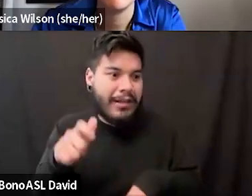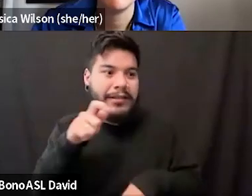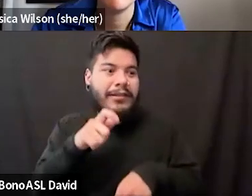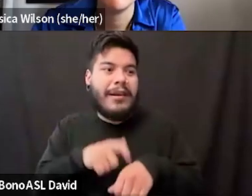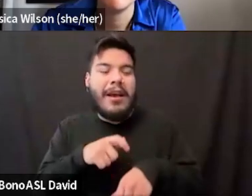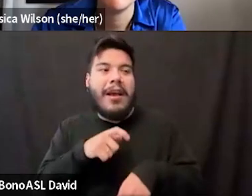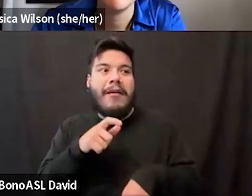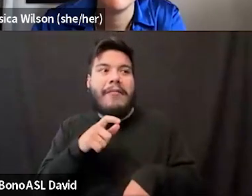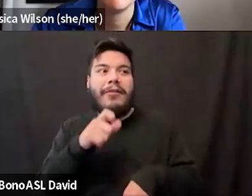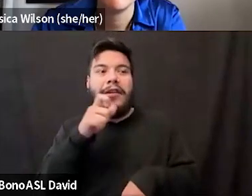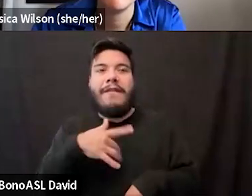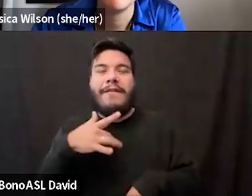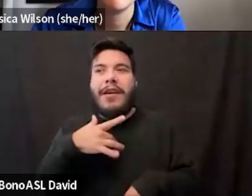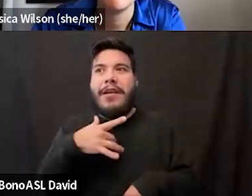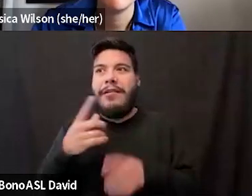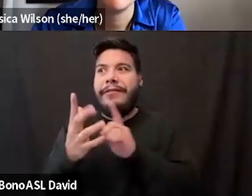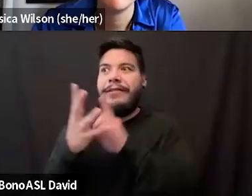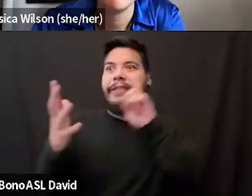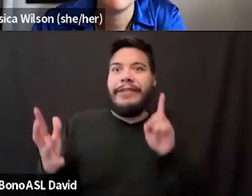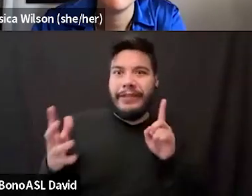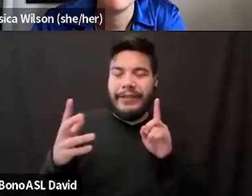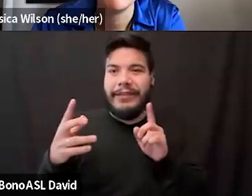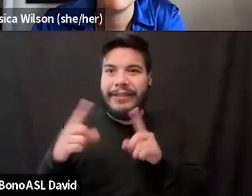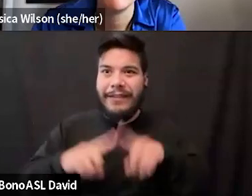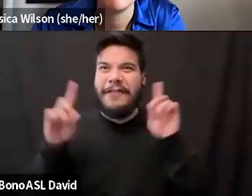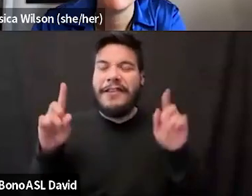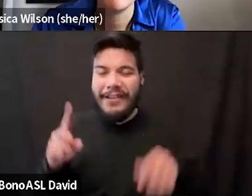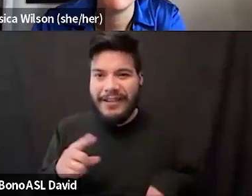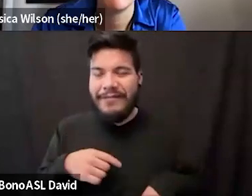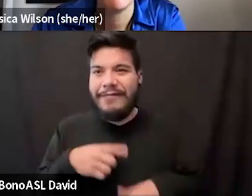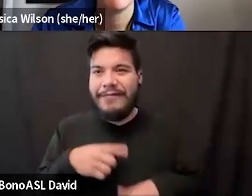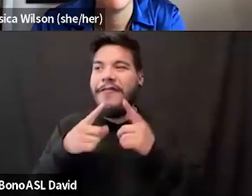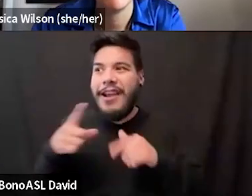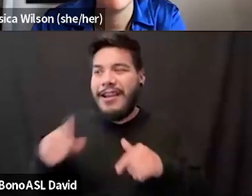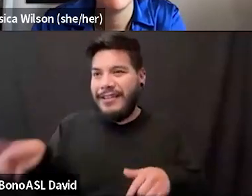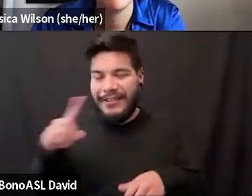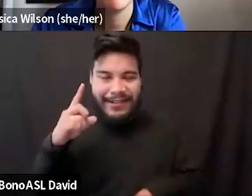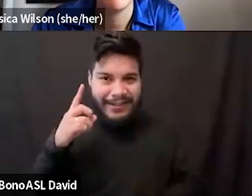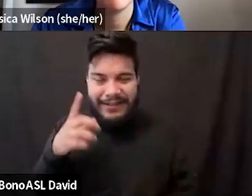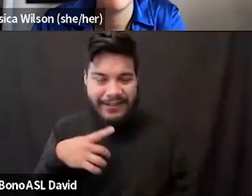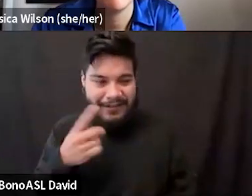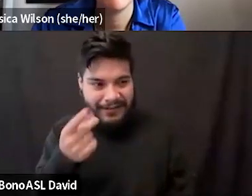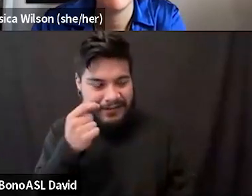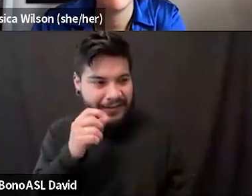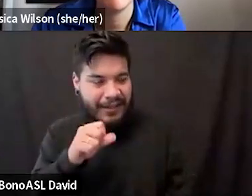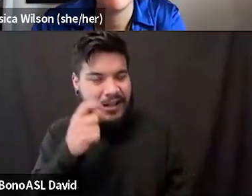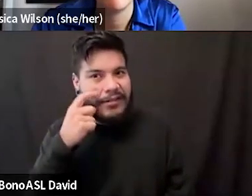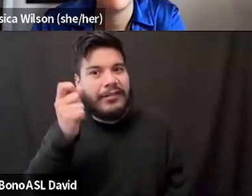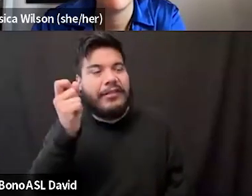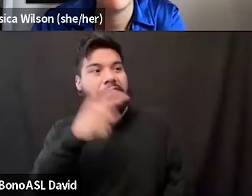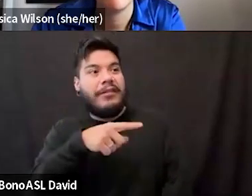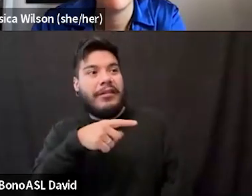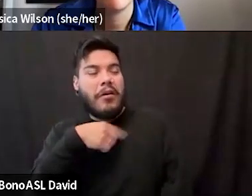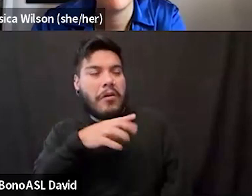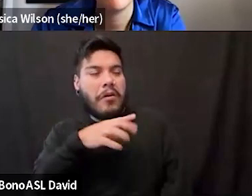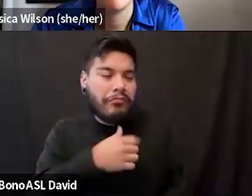of my friends. And that was something that my friends could easily click onto of like, hey, sorry that happened, that we like, we're having